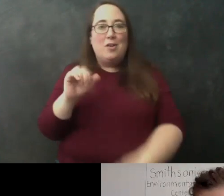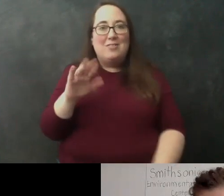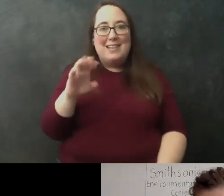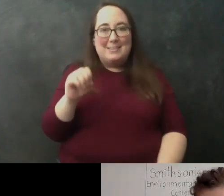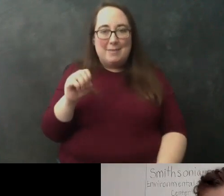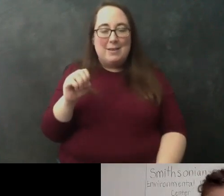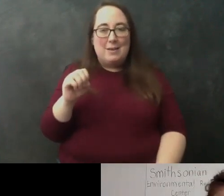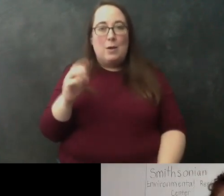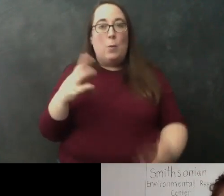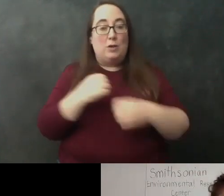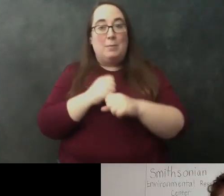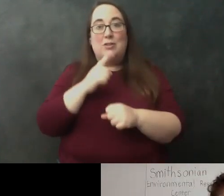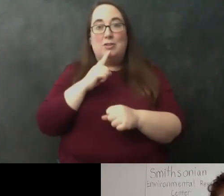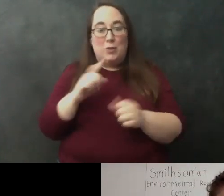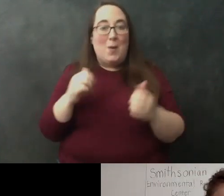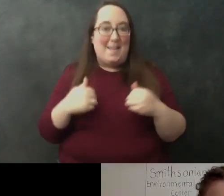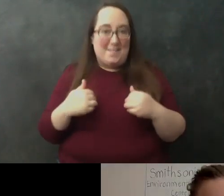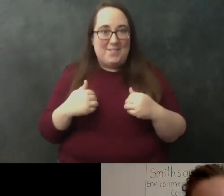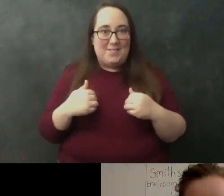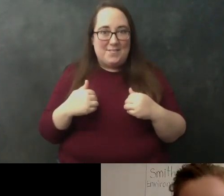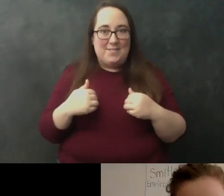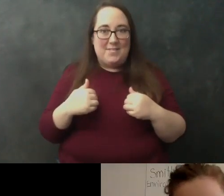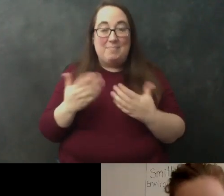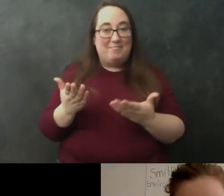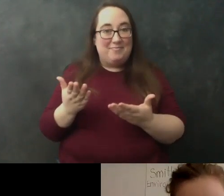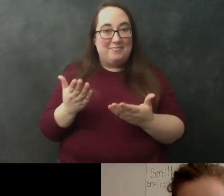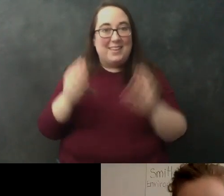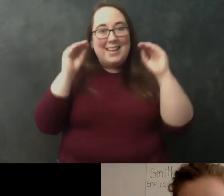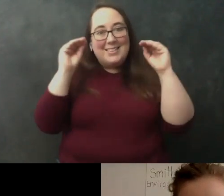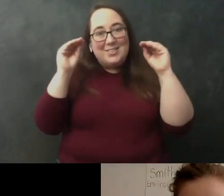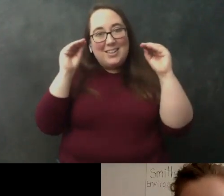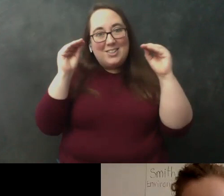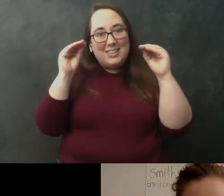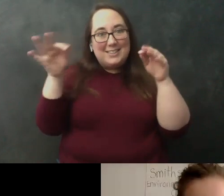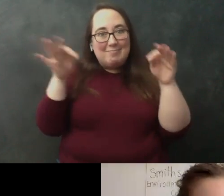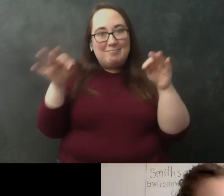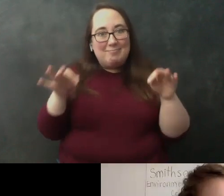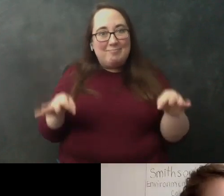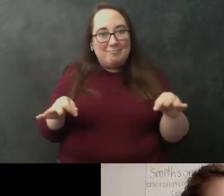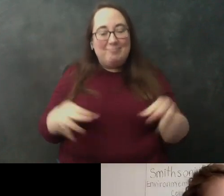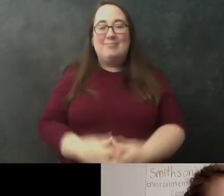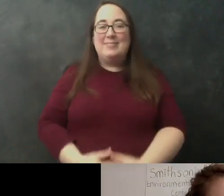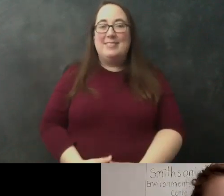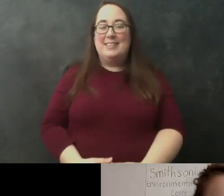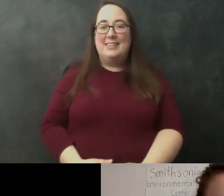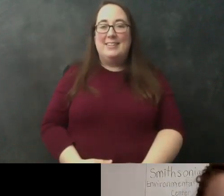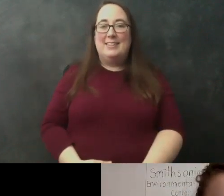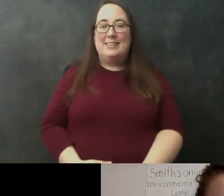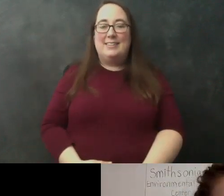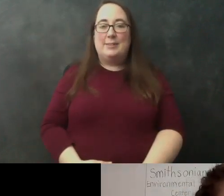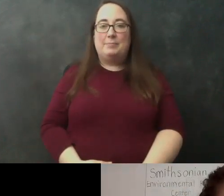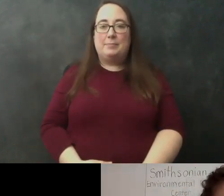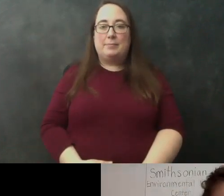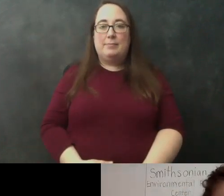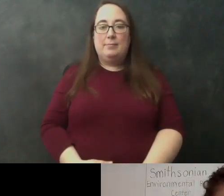that you have your instructions on hand and again for those of you that